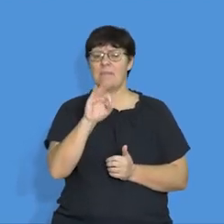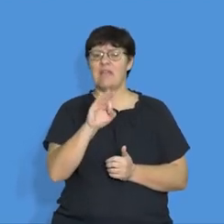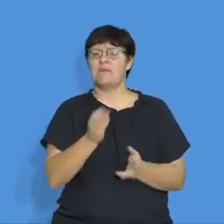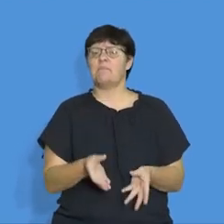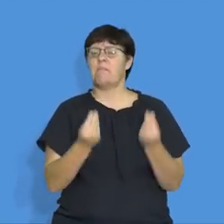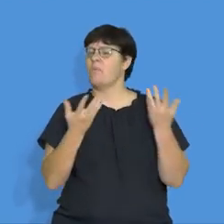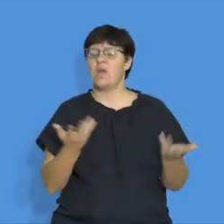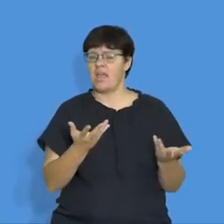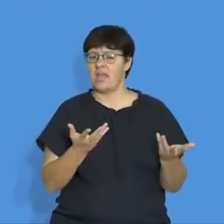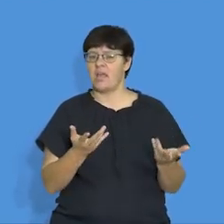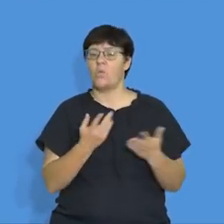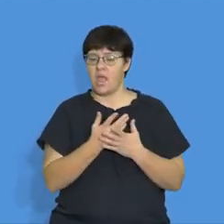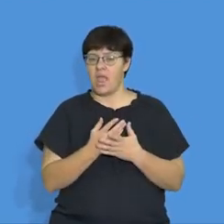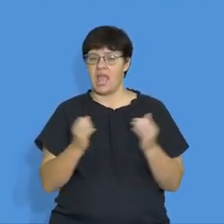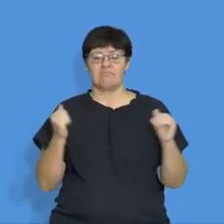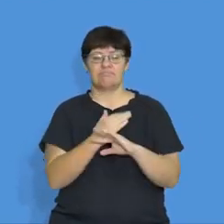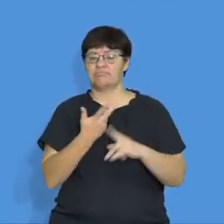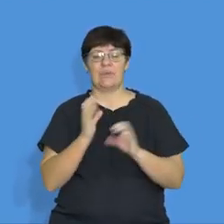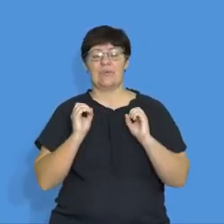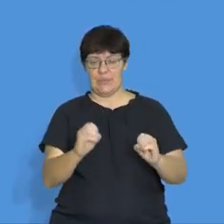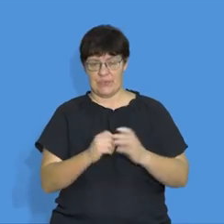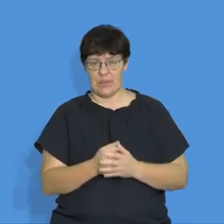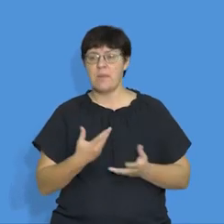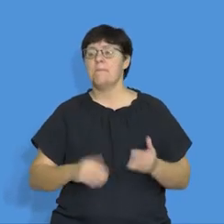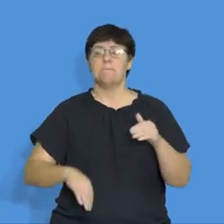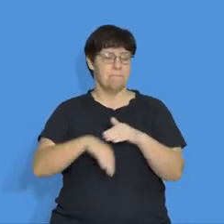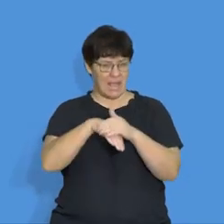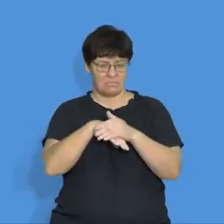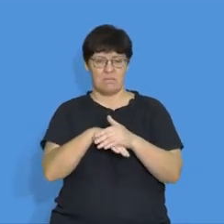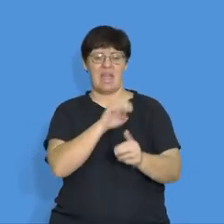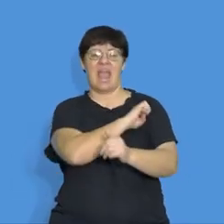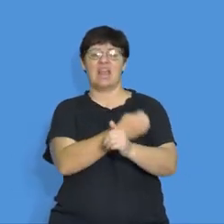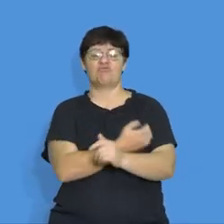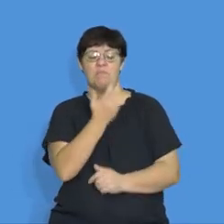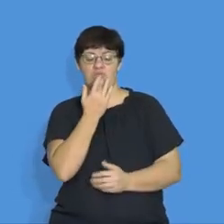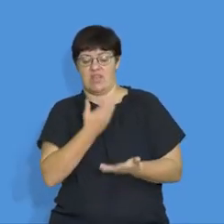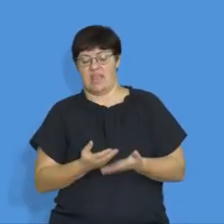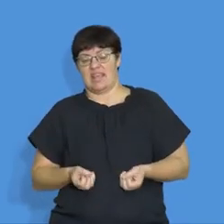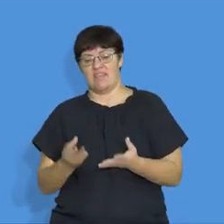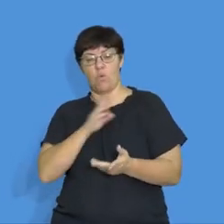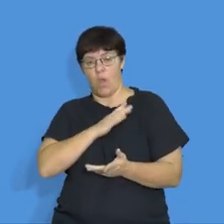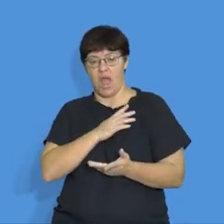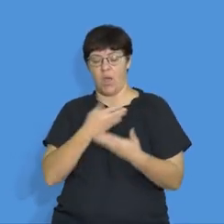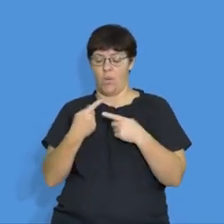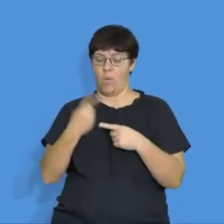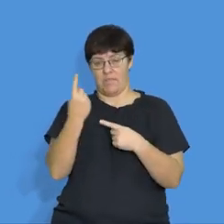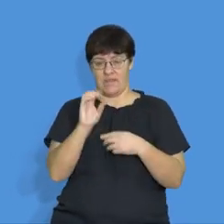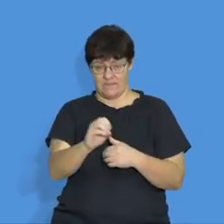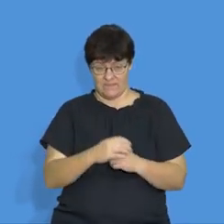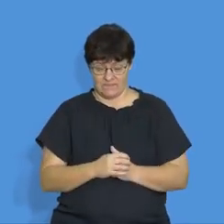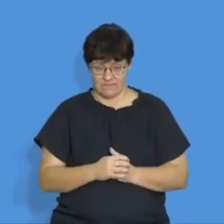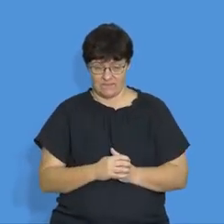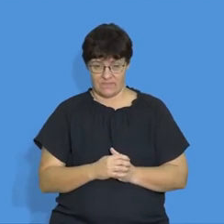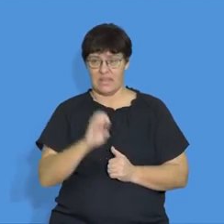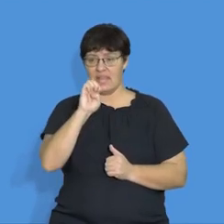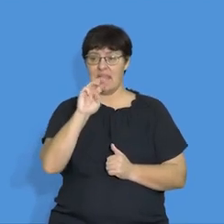there is no current in the circuit, we are able to get the maximum energy that the battery can supply. Right. So, the EMF reading